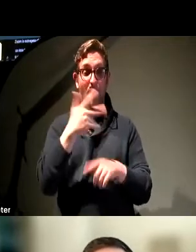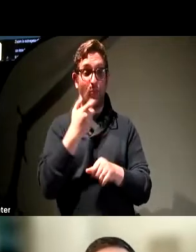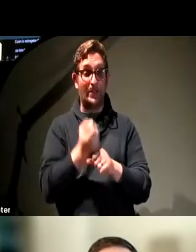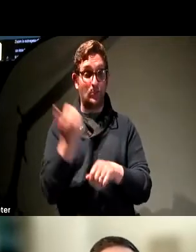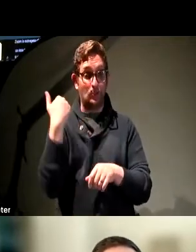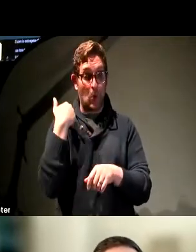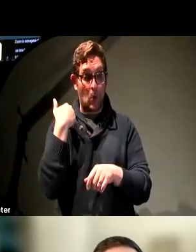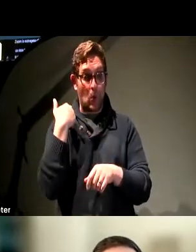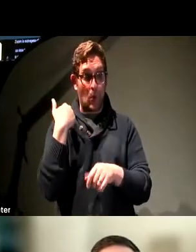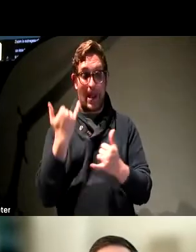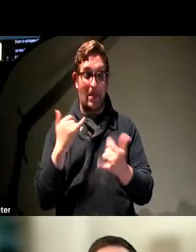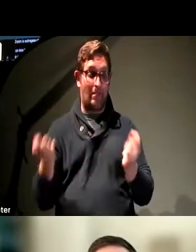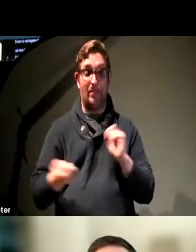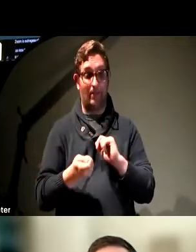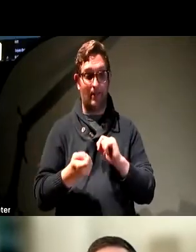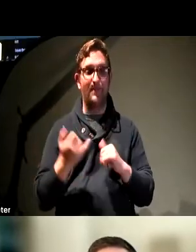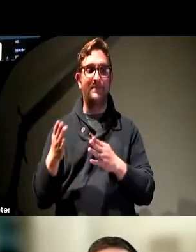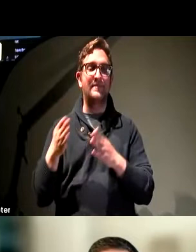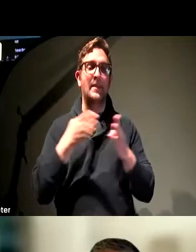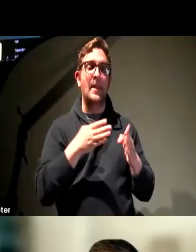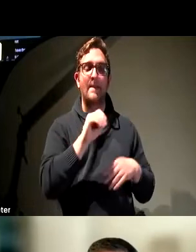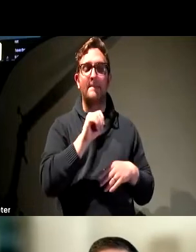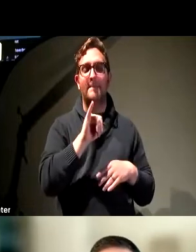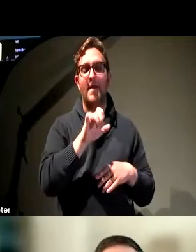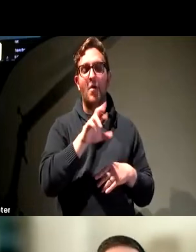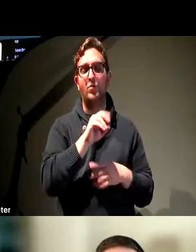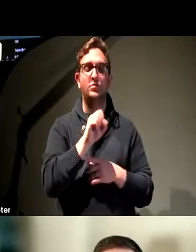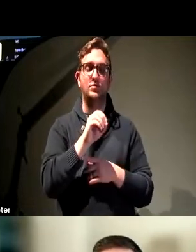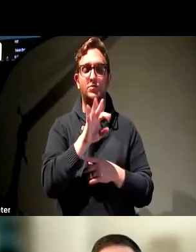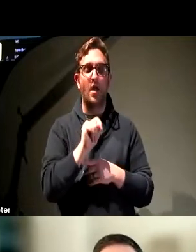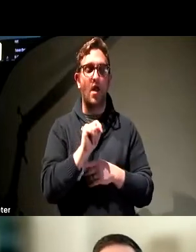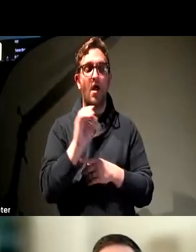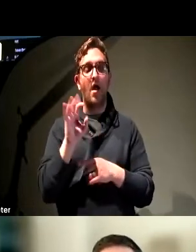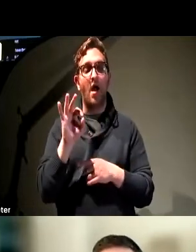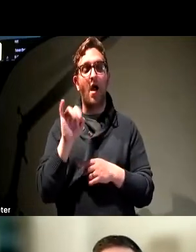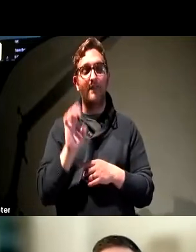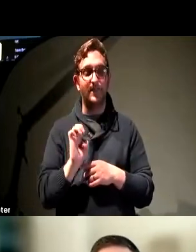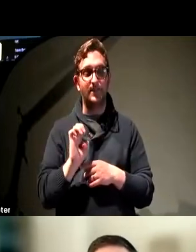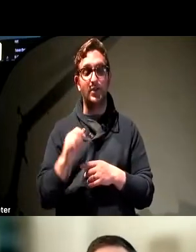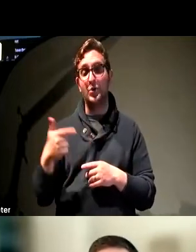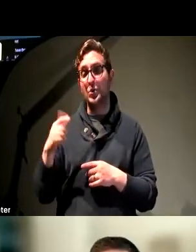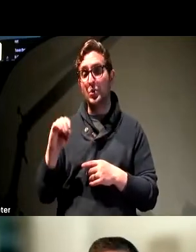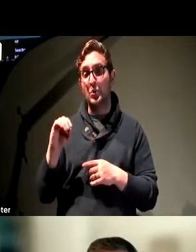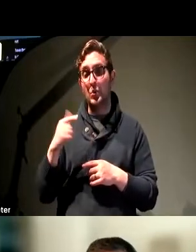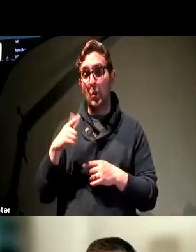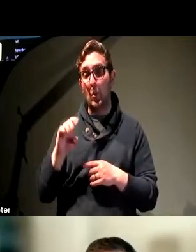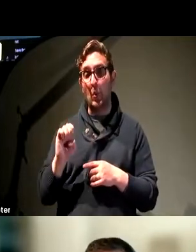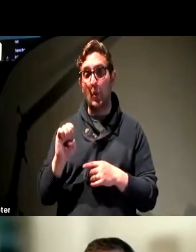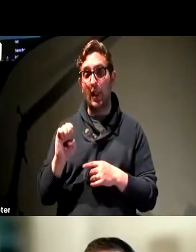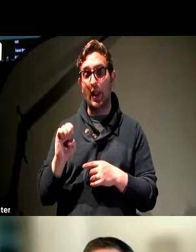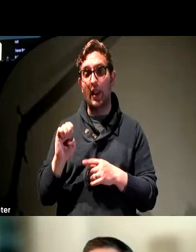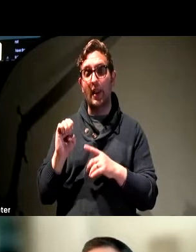We have tools like Microsoft Office, Office 365, and Google Suite that let you jump out and you can